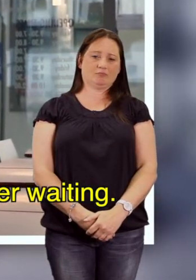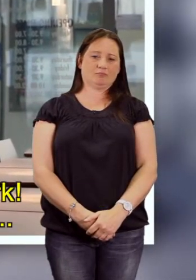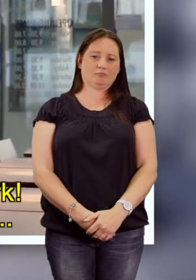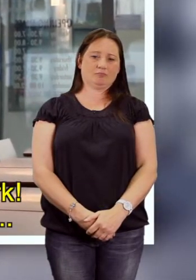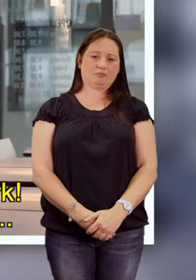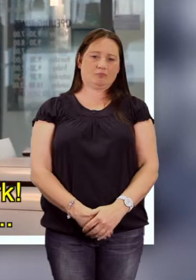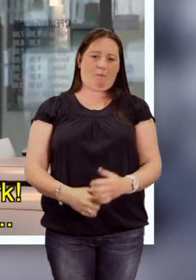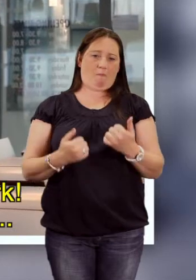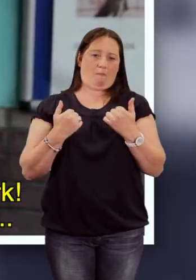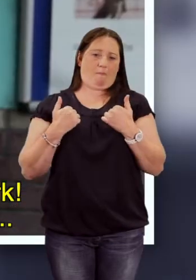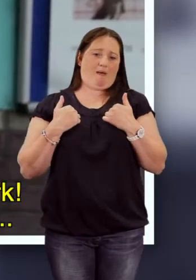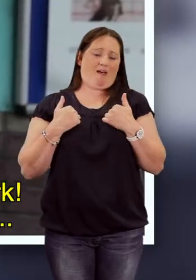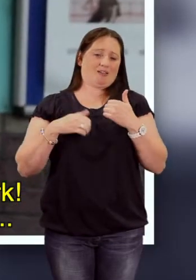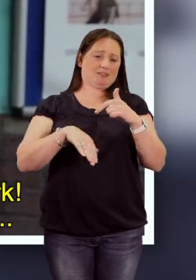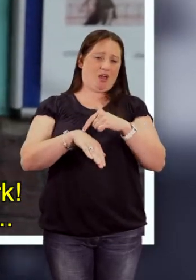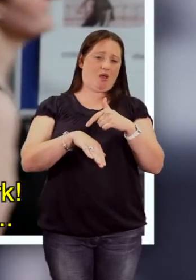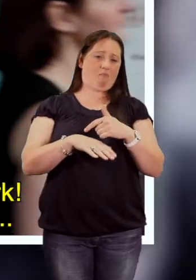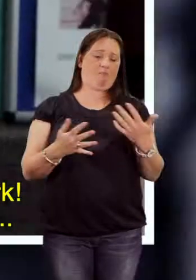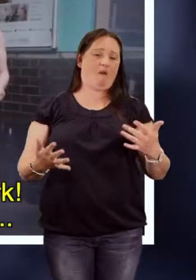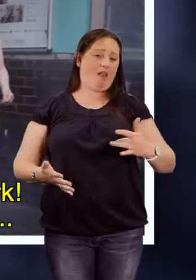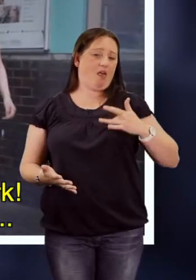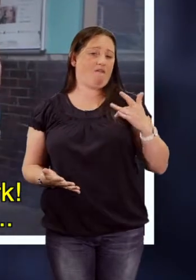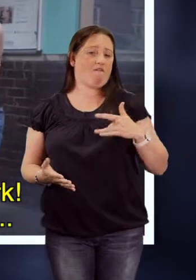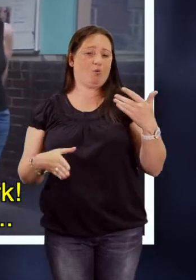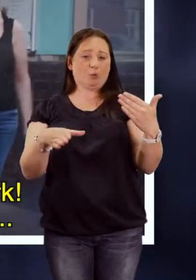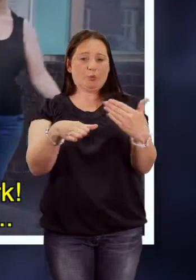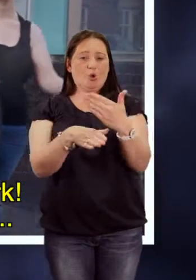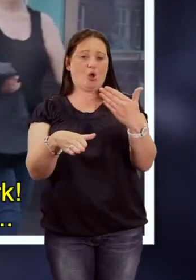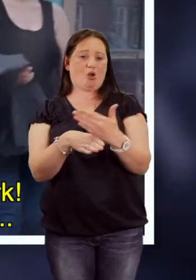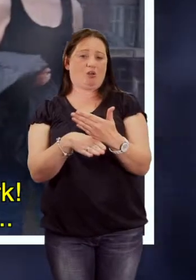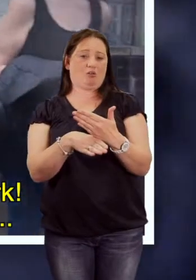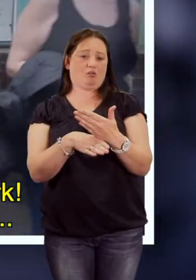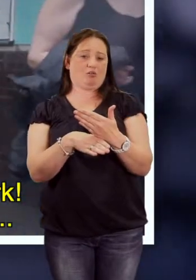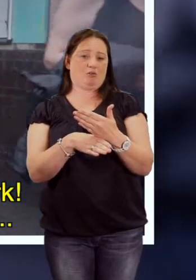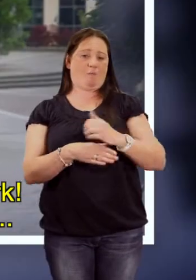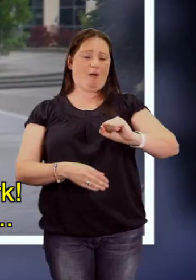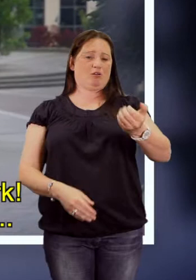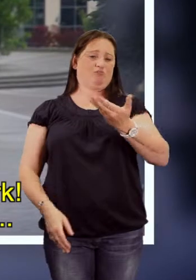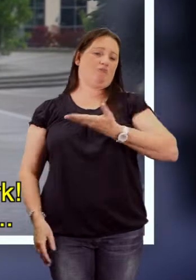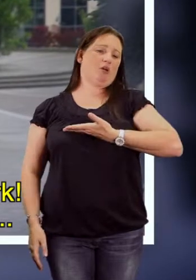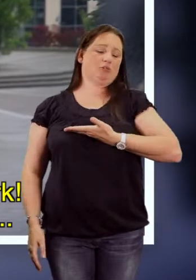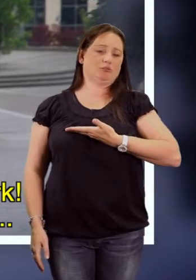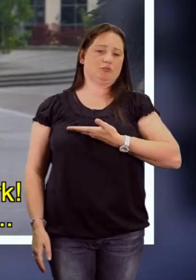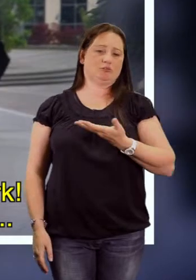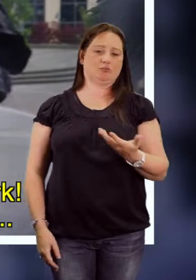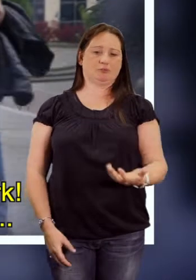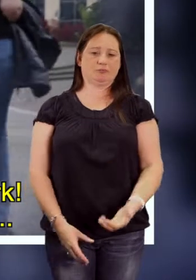It's my time to live, to work. Let me earn